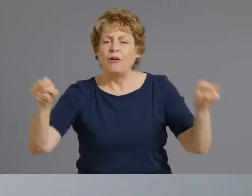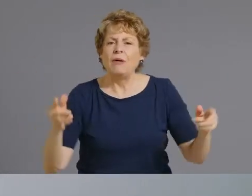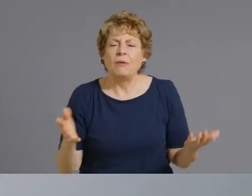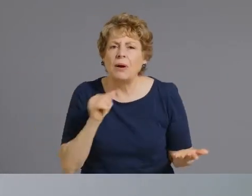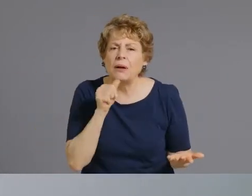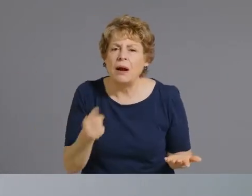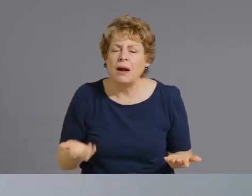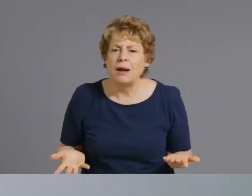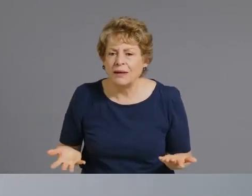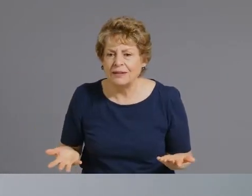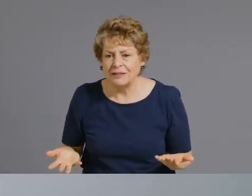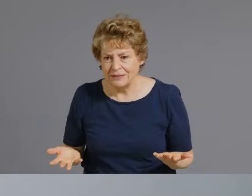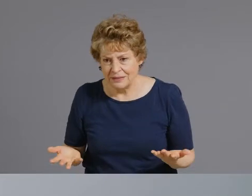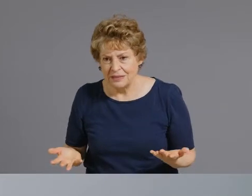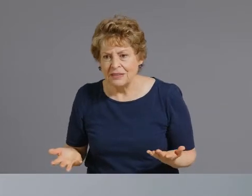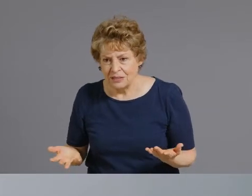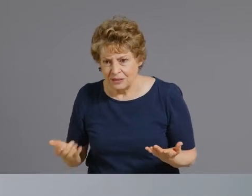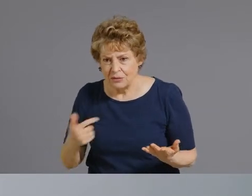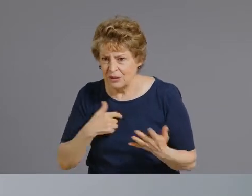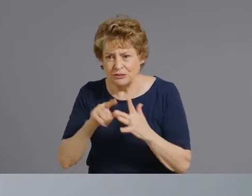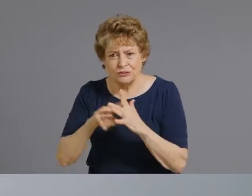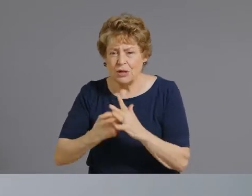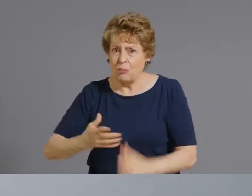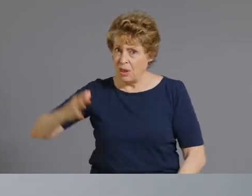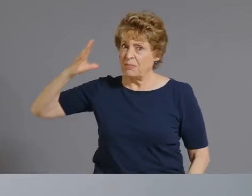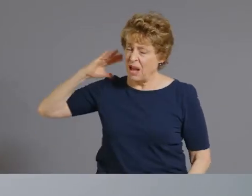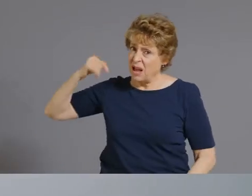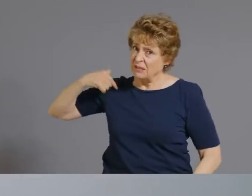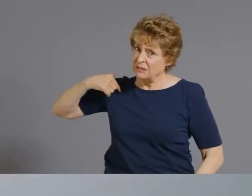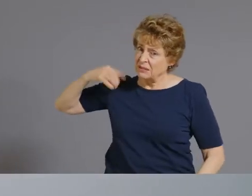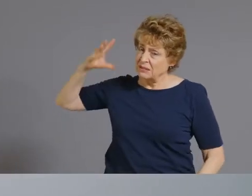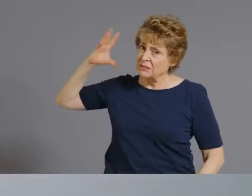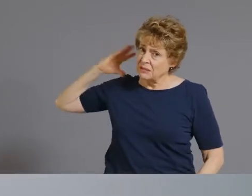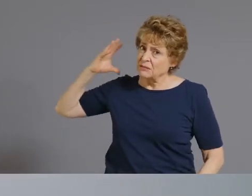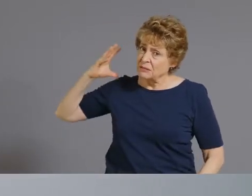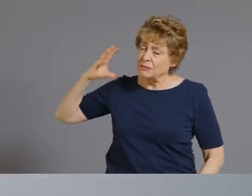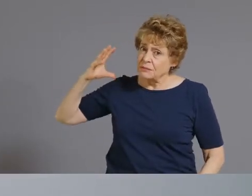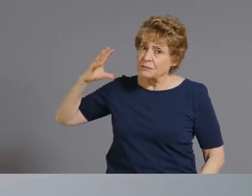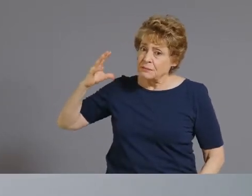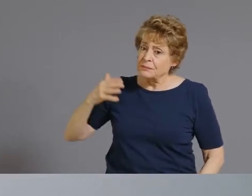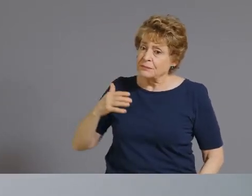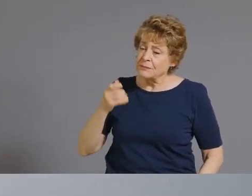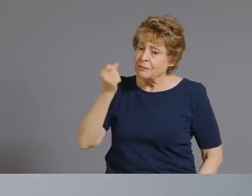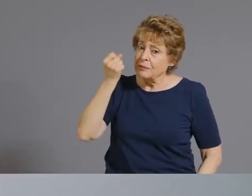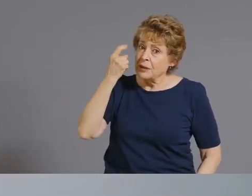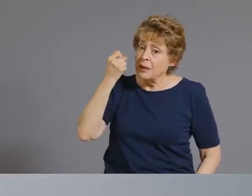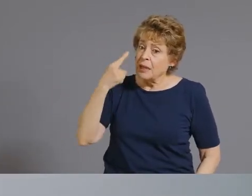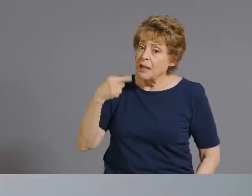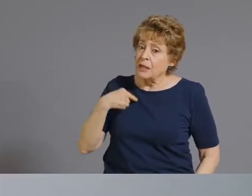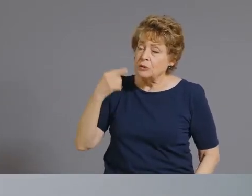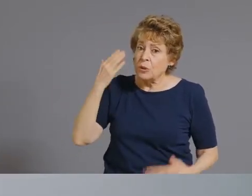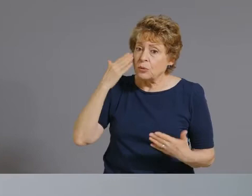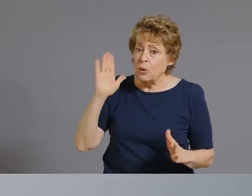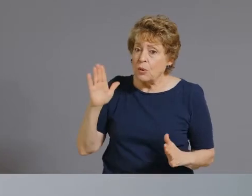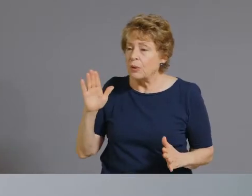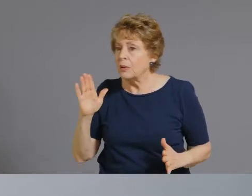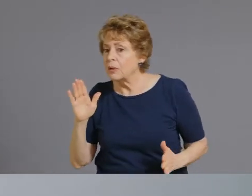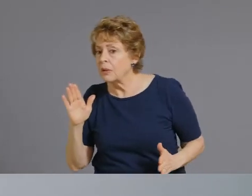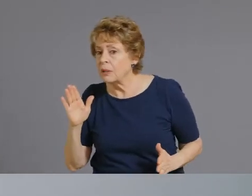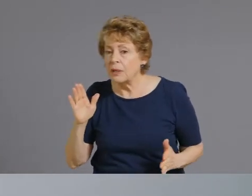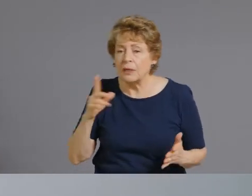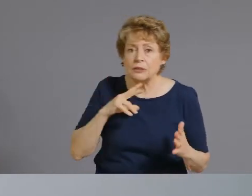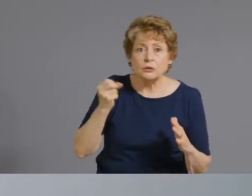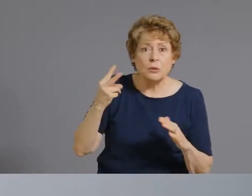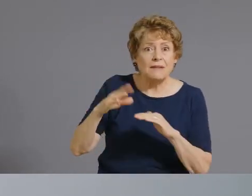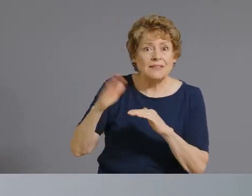back um what we wanted to do was we wanted to make sure that we made it through we didn't know what the demand for 12 and above was going to be we do